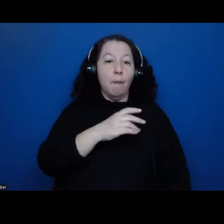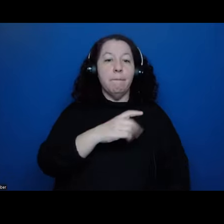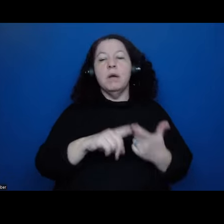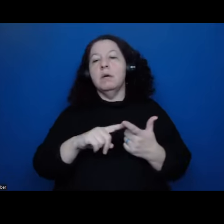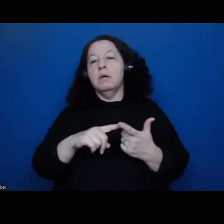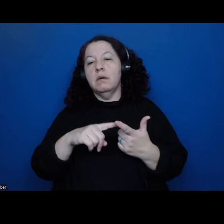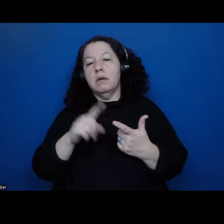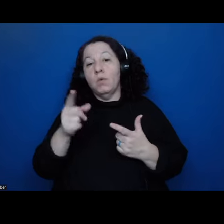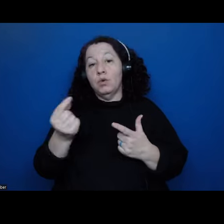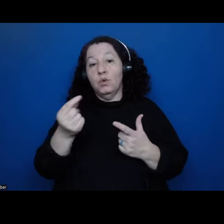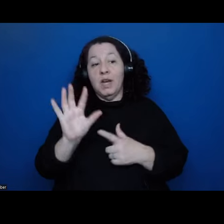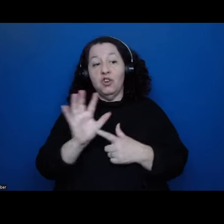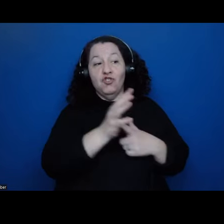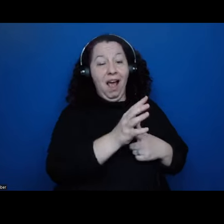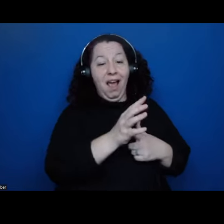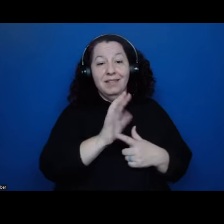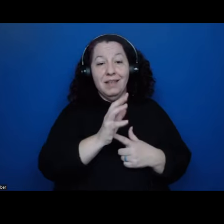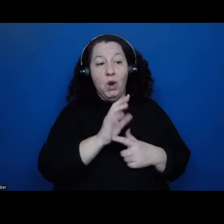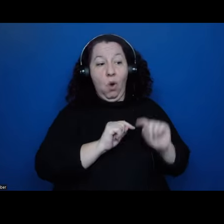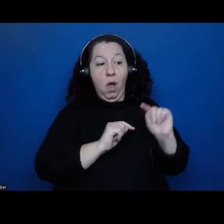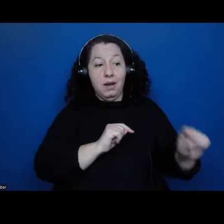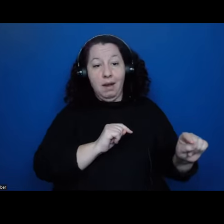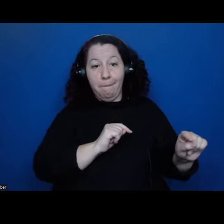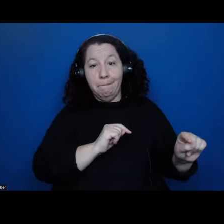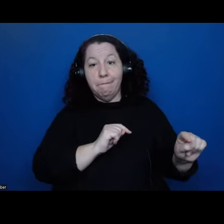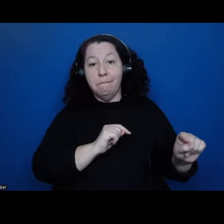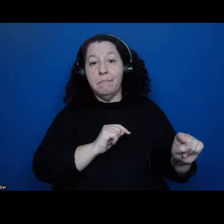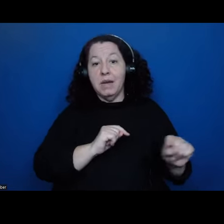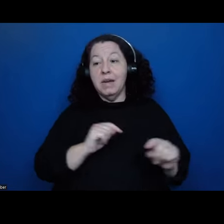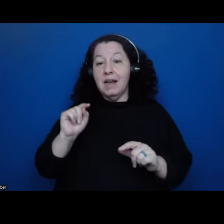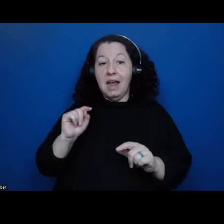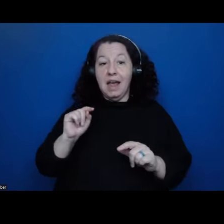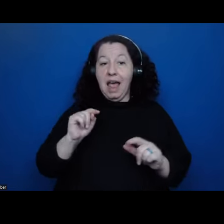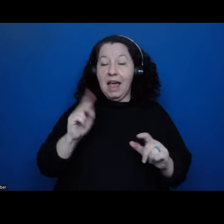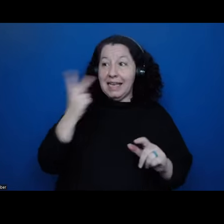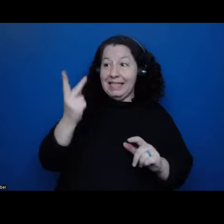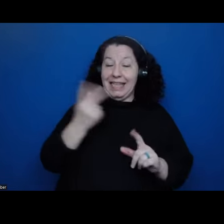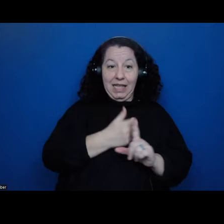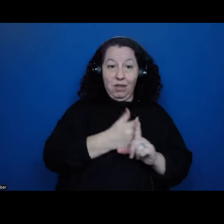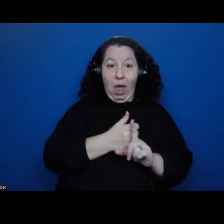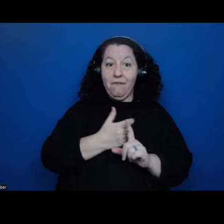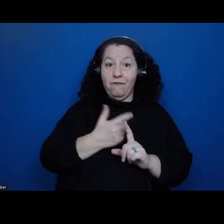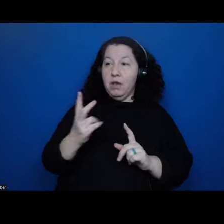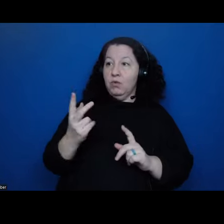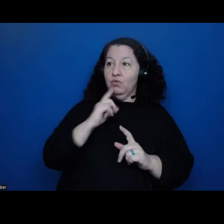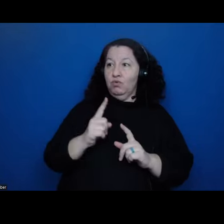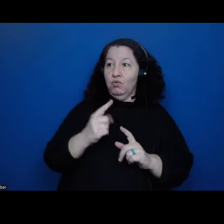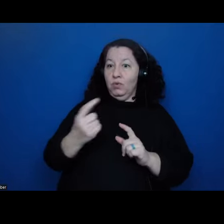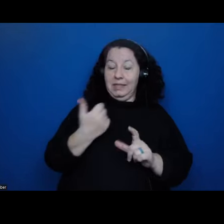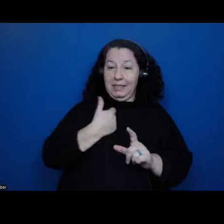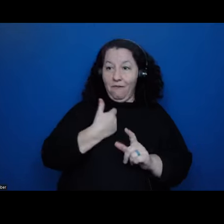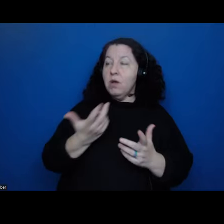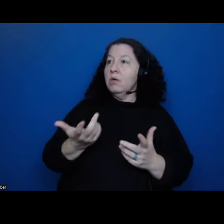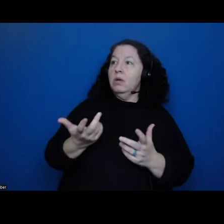mirror on Quetzalcoatl, and, uh, he, Quetzalcoatl sees his true self and is conflicted by his true self.